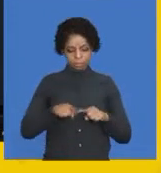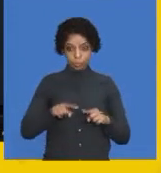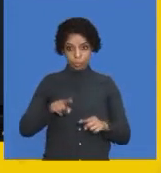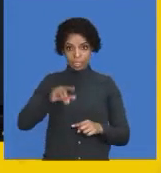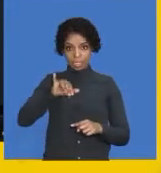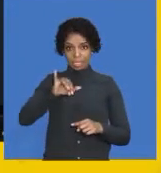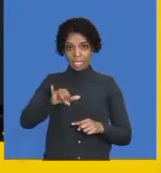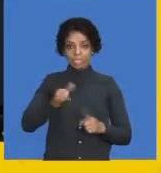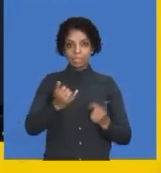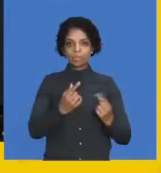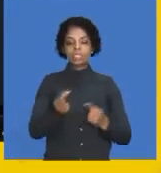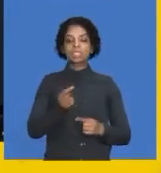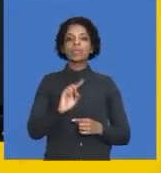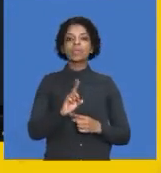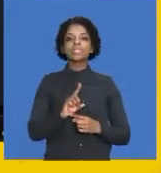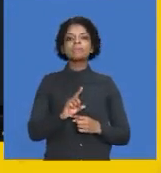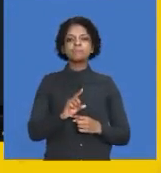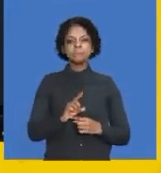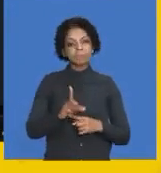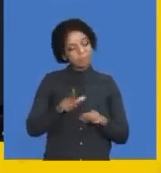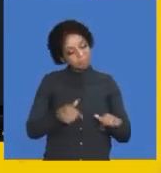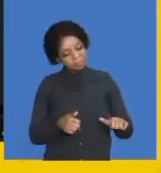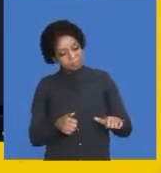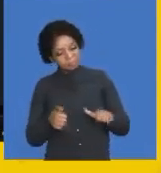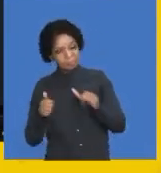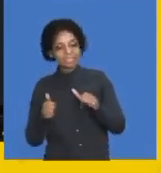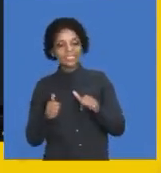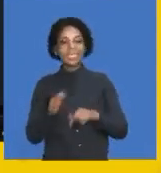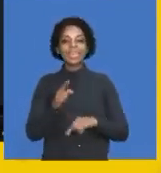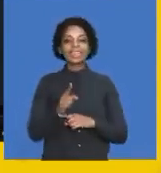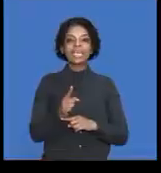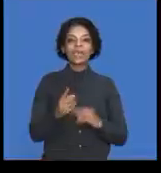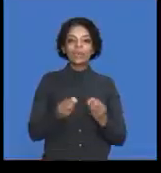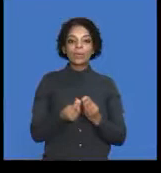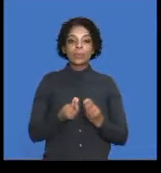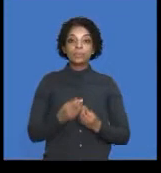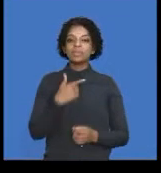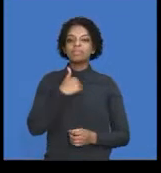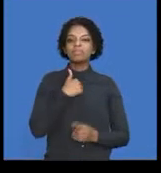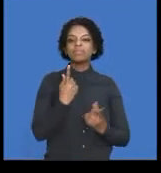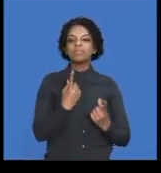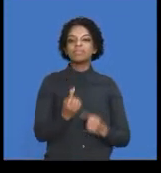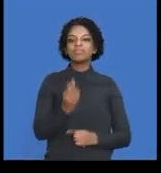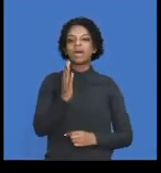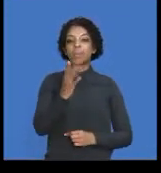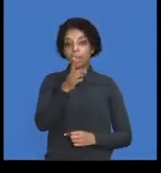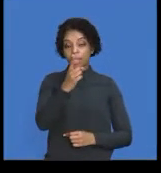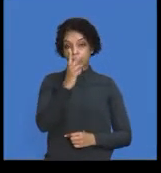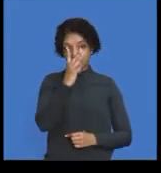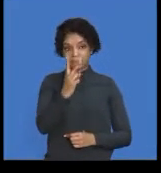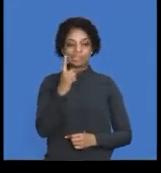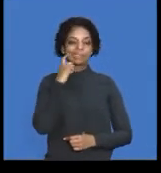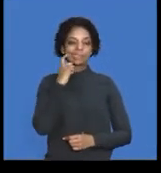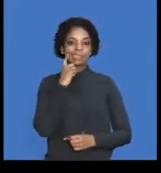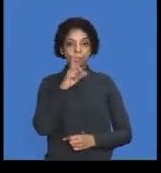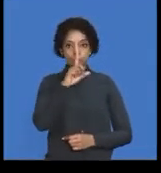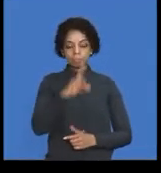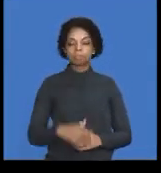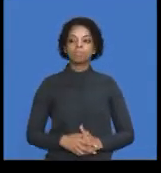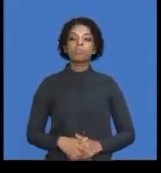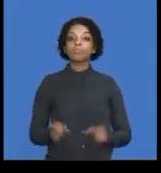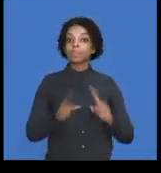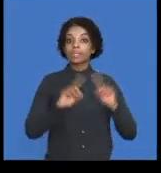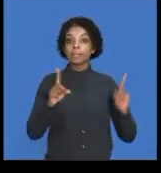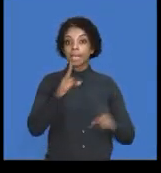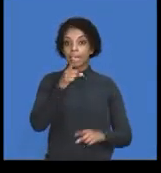We treated that as if we returned goods, right? Now, I'm going to do this for you here so you can see it. But remember,